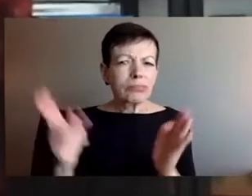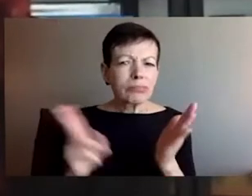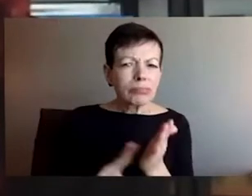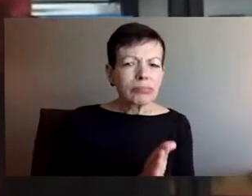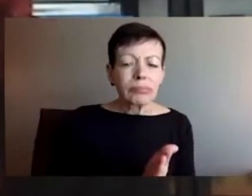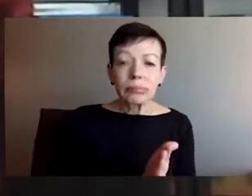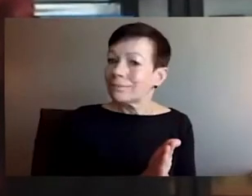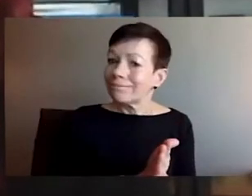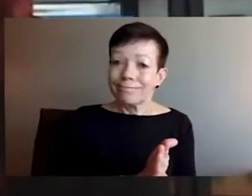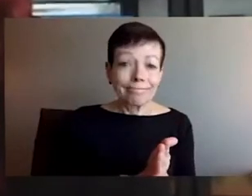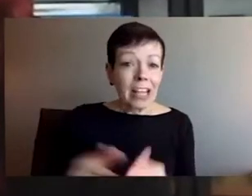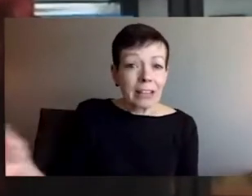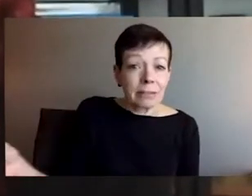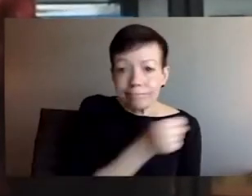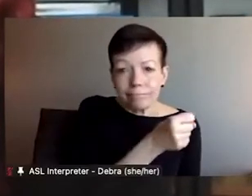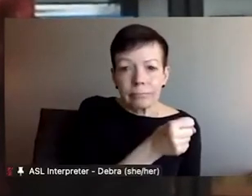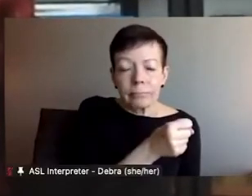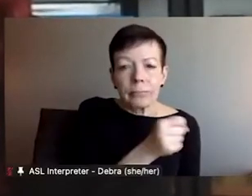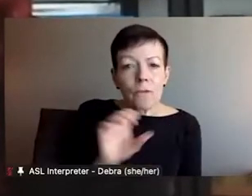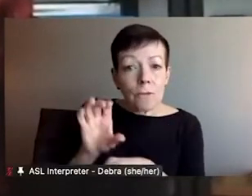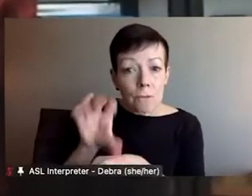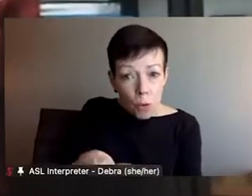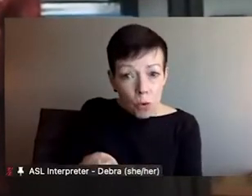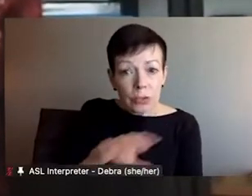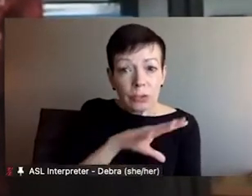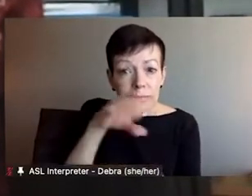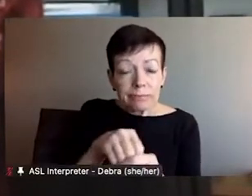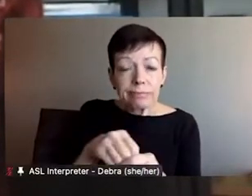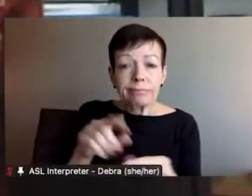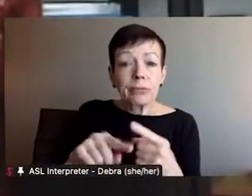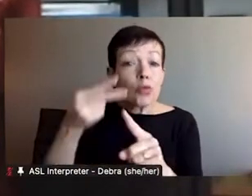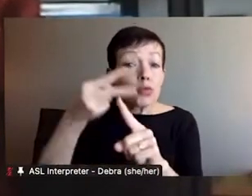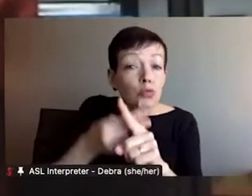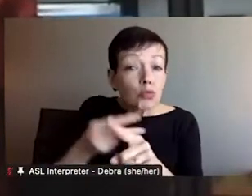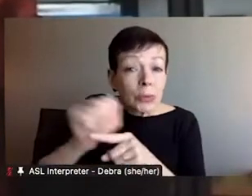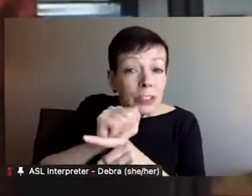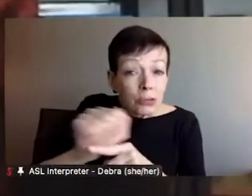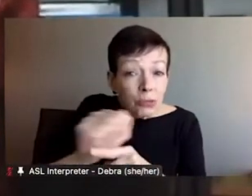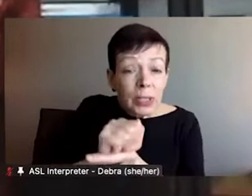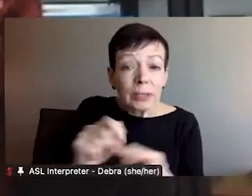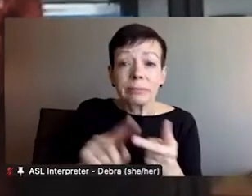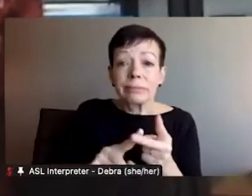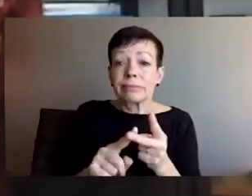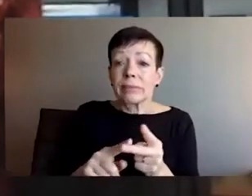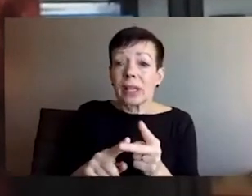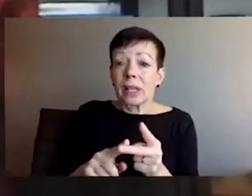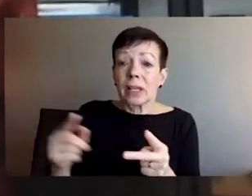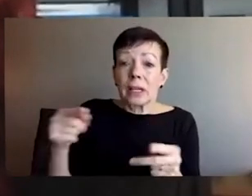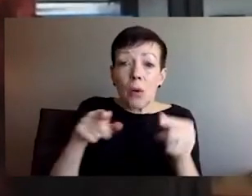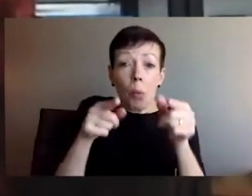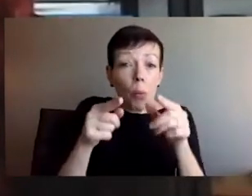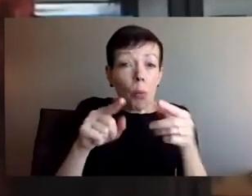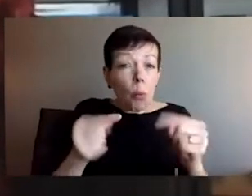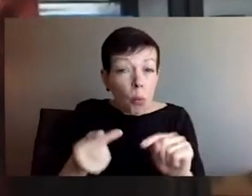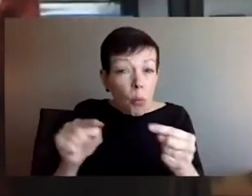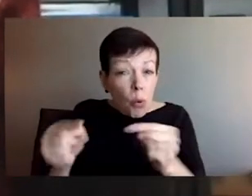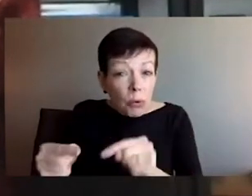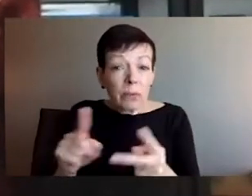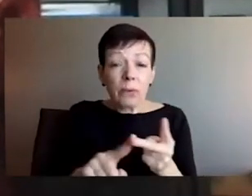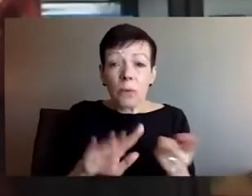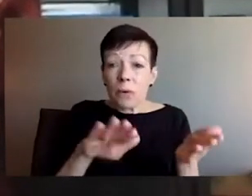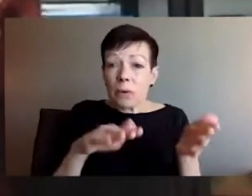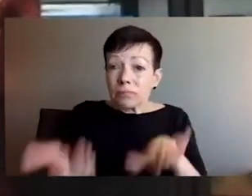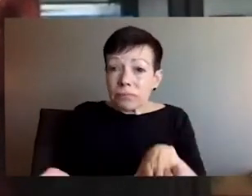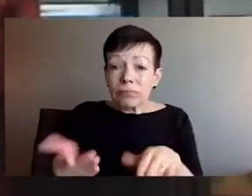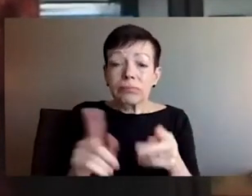Young men, boys, many of them conscripts, despite the Kremlin's comments, with a couple of months